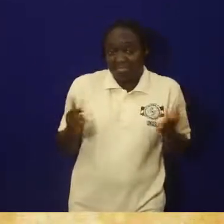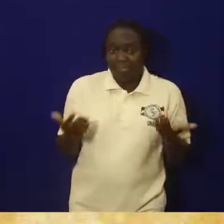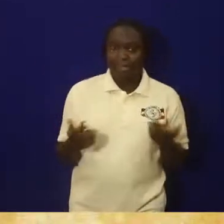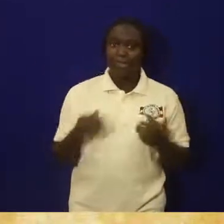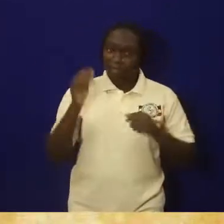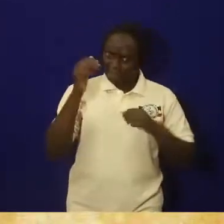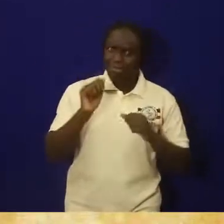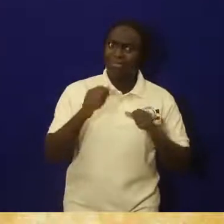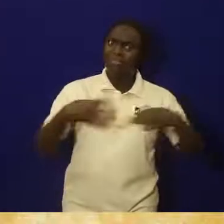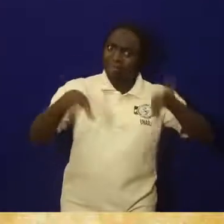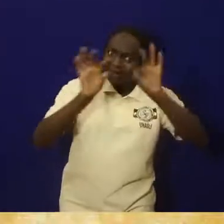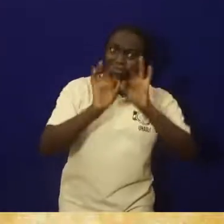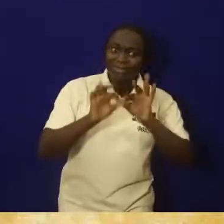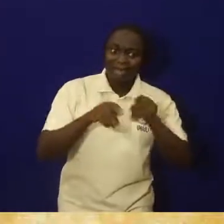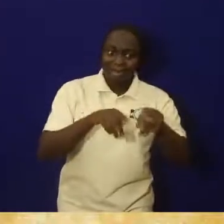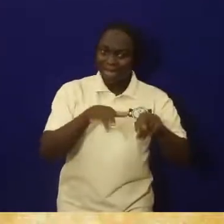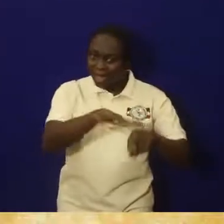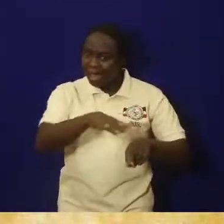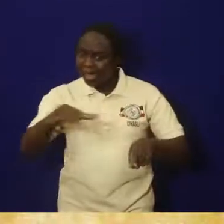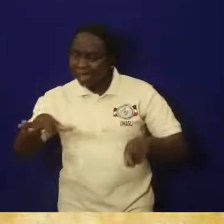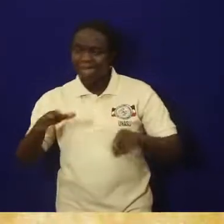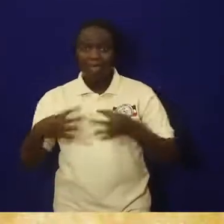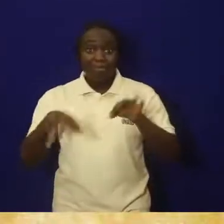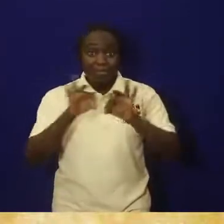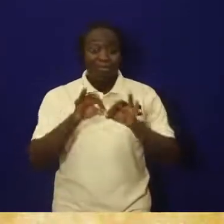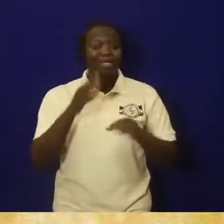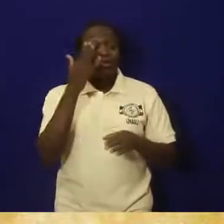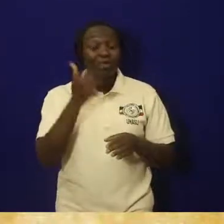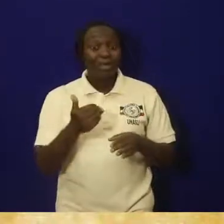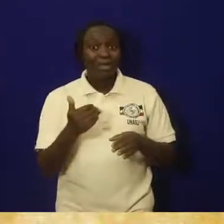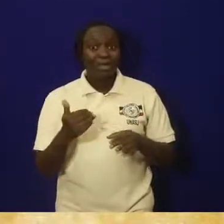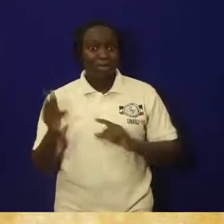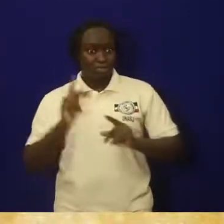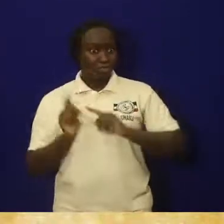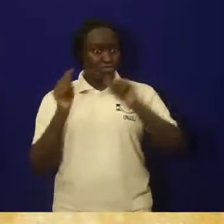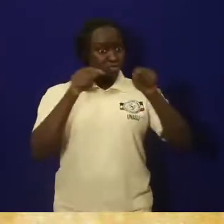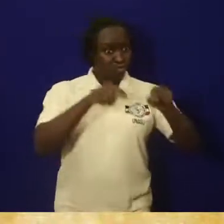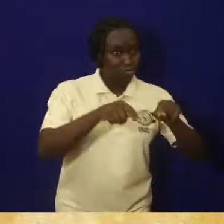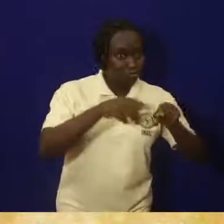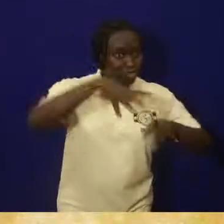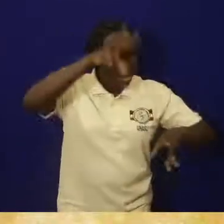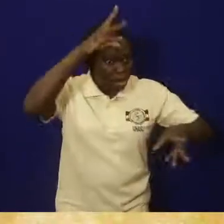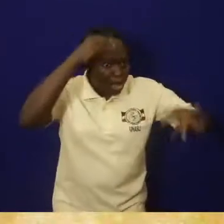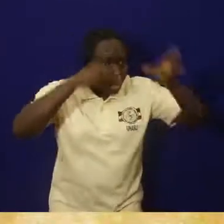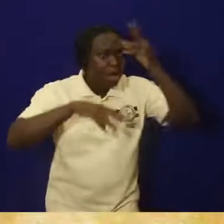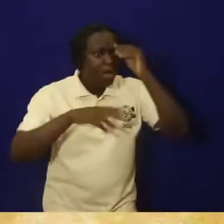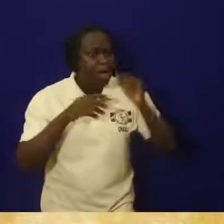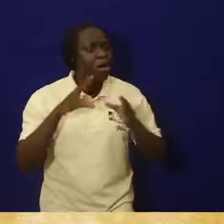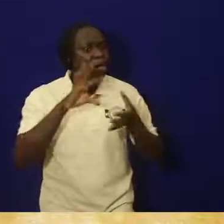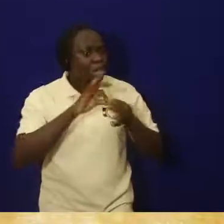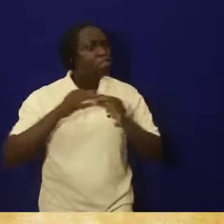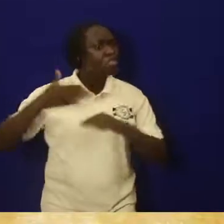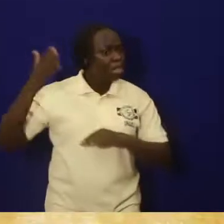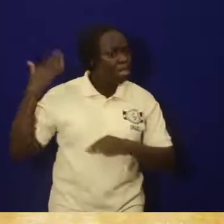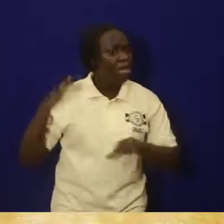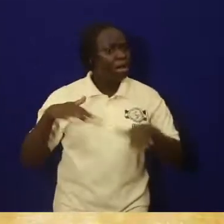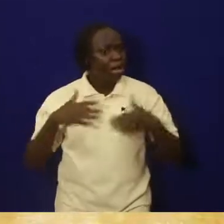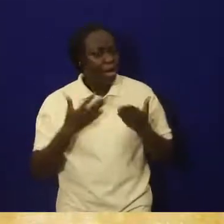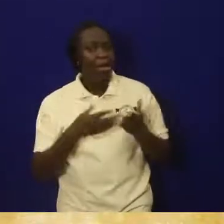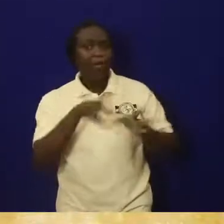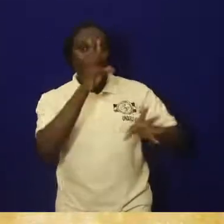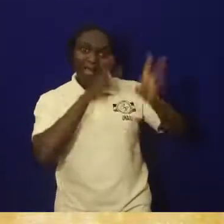First and foremost, as I said, is sites are for study. We go there to learn